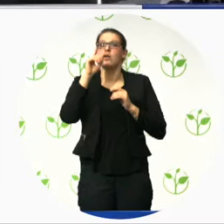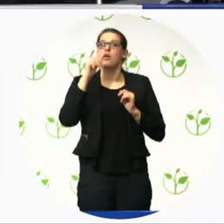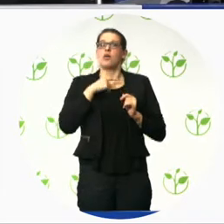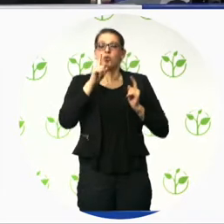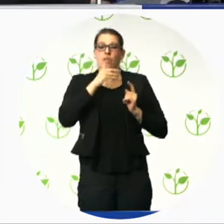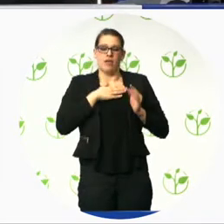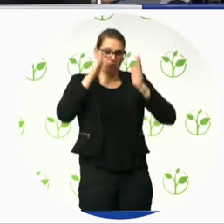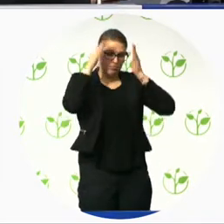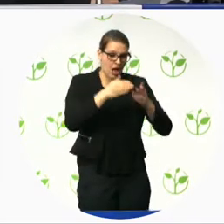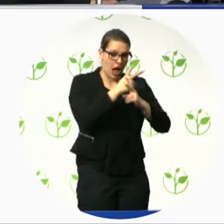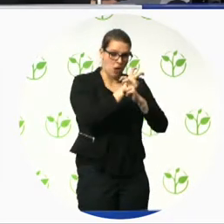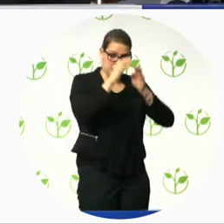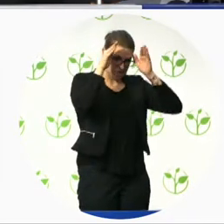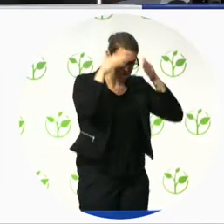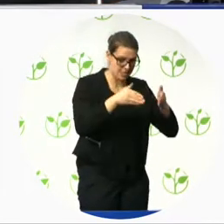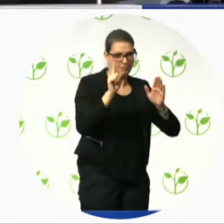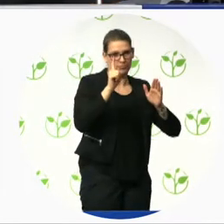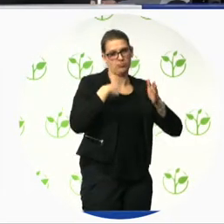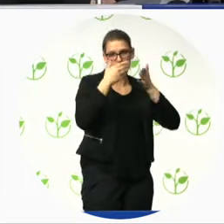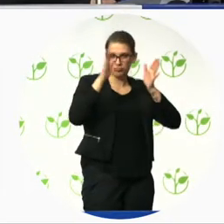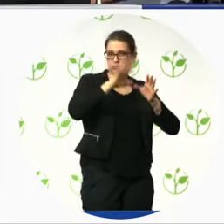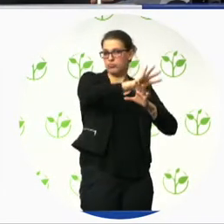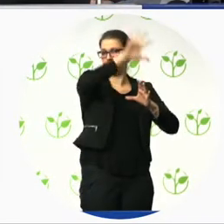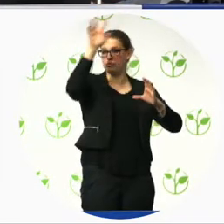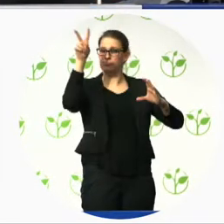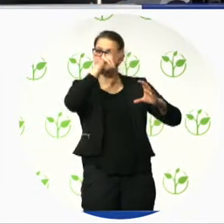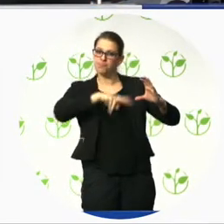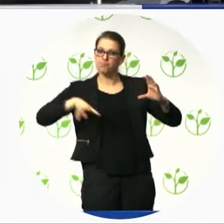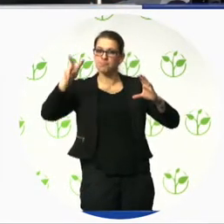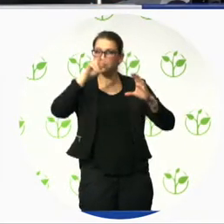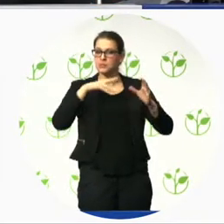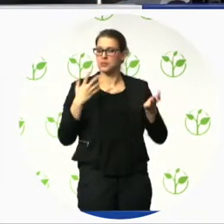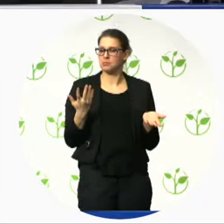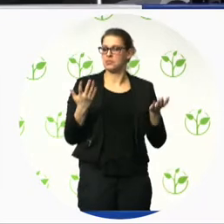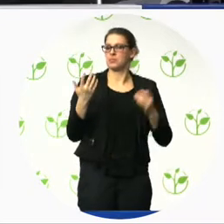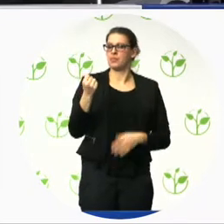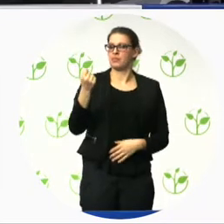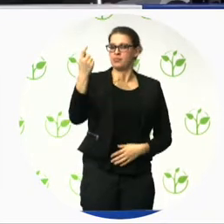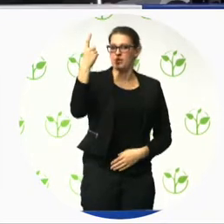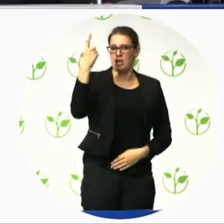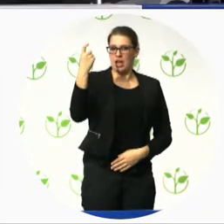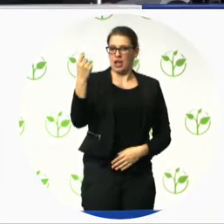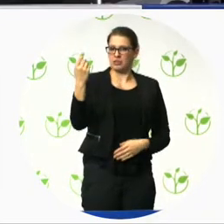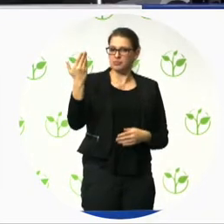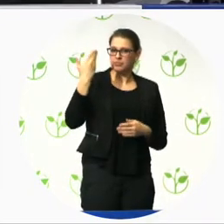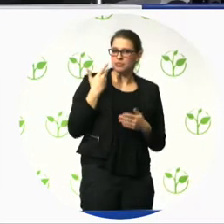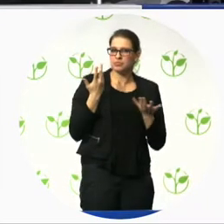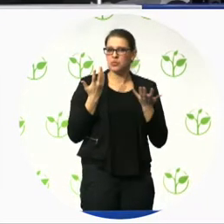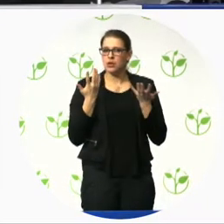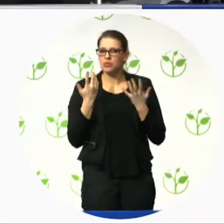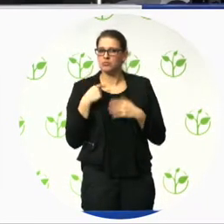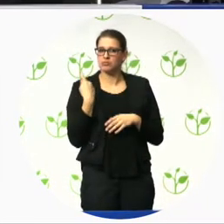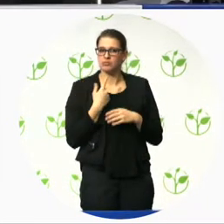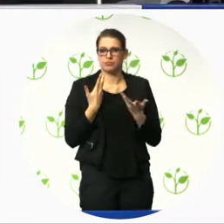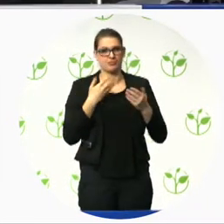companies, why don't we have a certificate that proves that we are accessible according